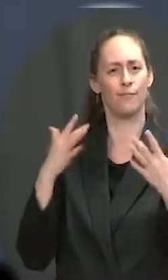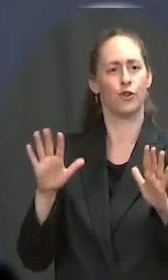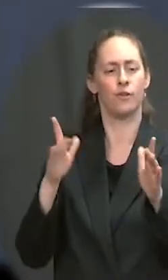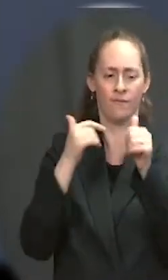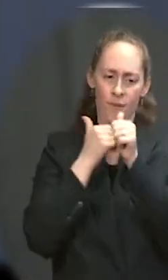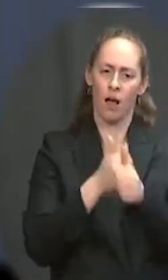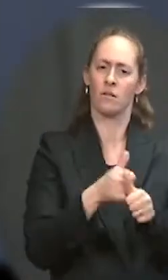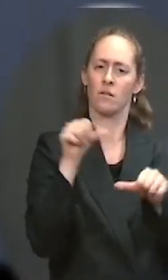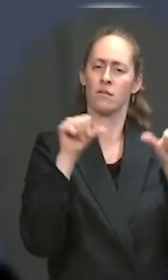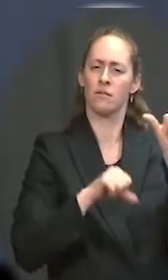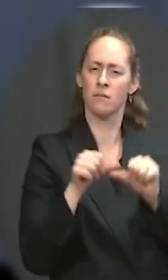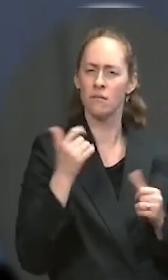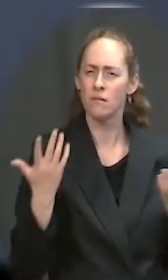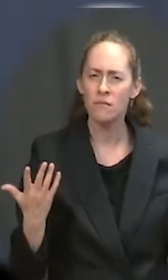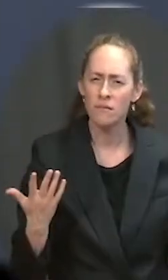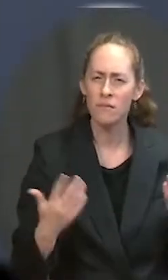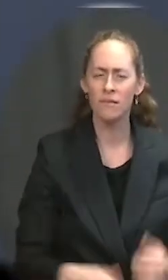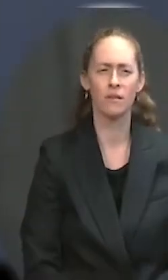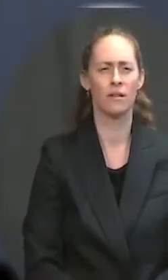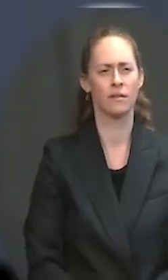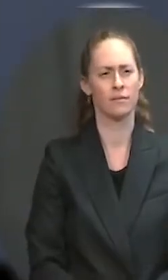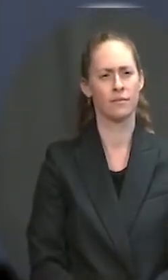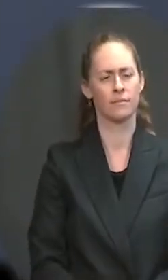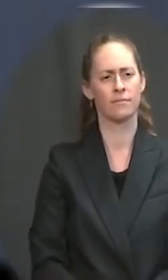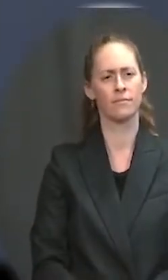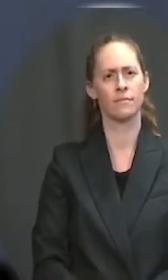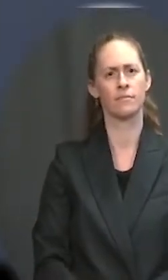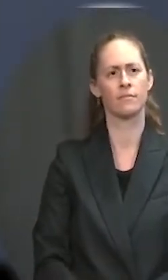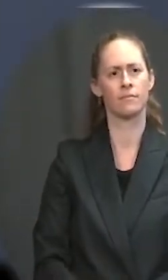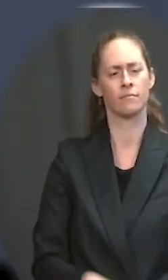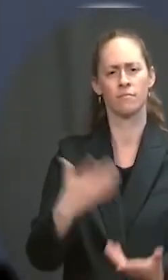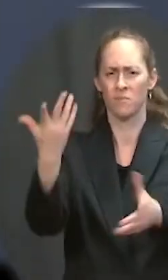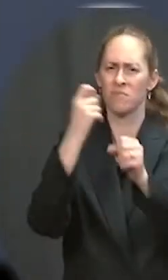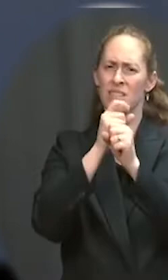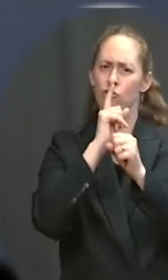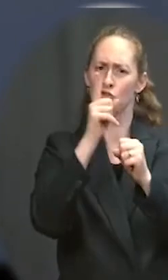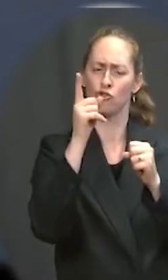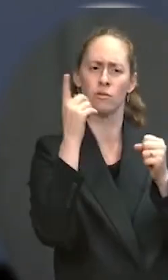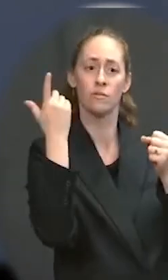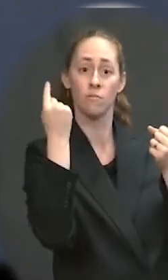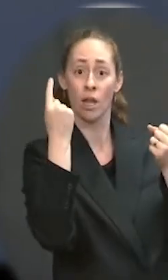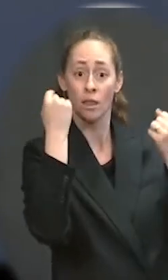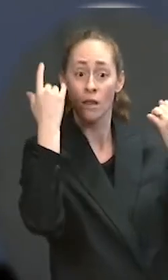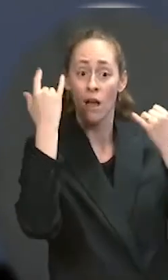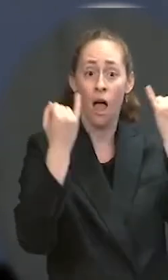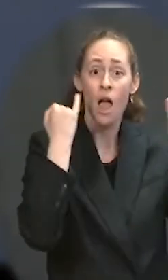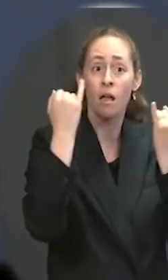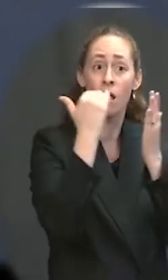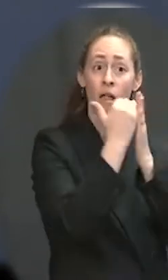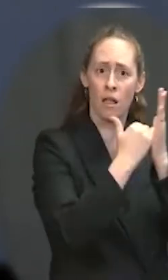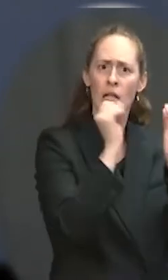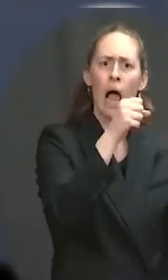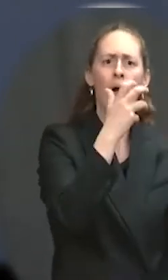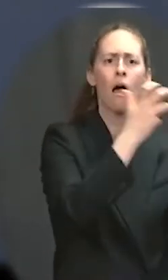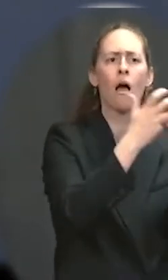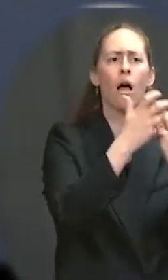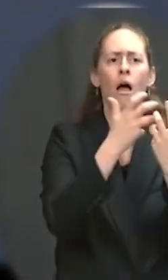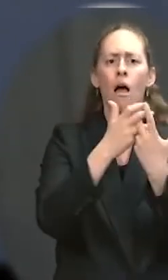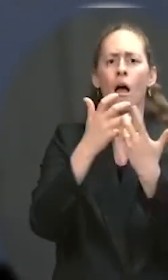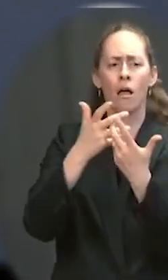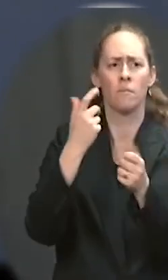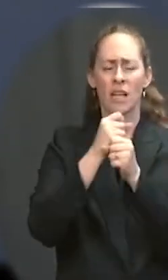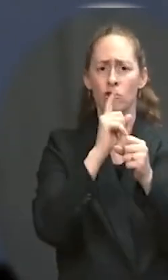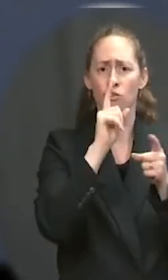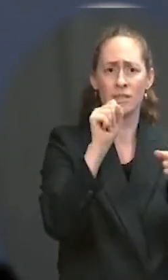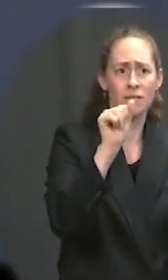they do so to ensure that the recommendations are feasible to implement and that they adequately address the safety and well-being of individuals the